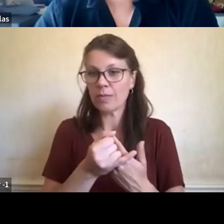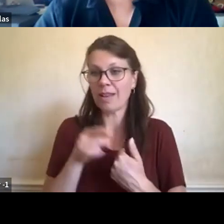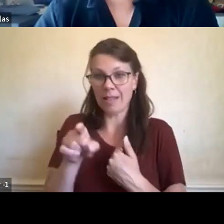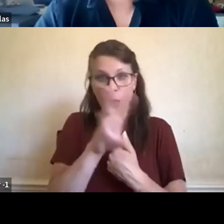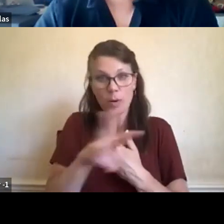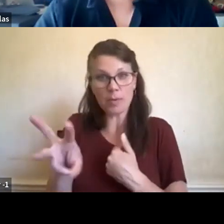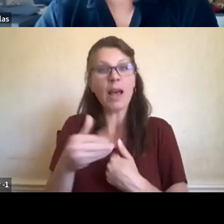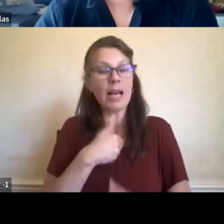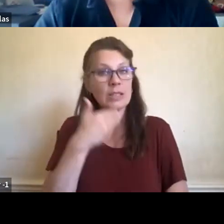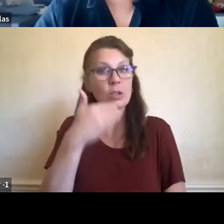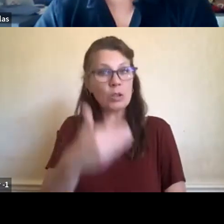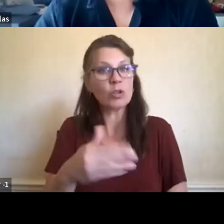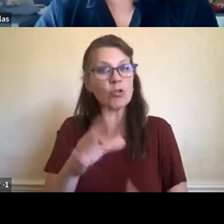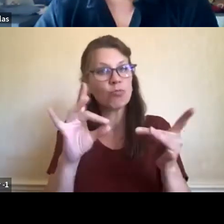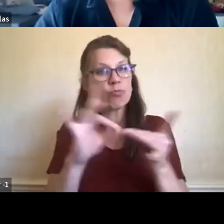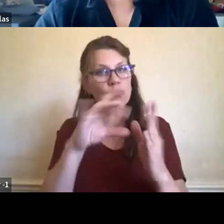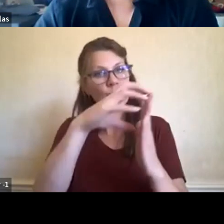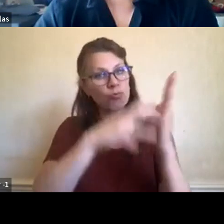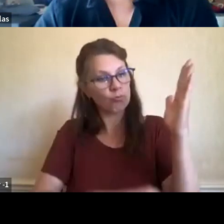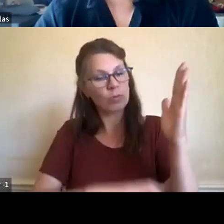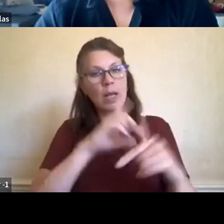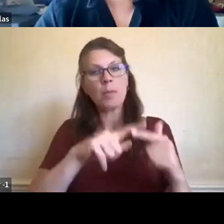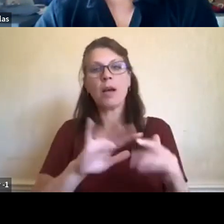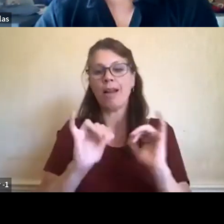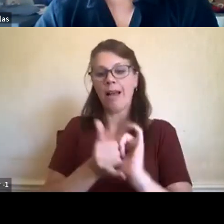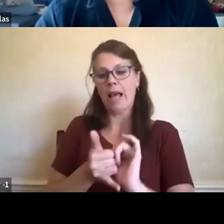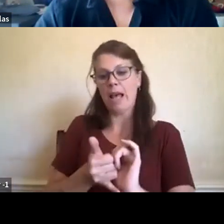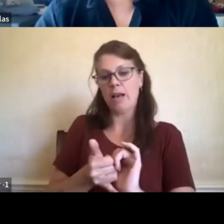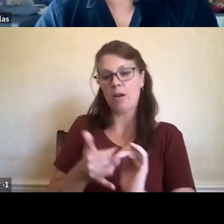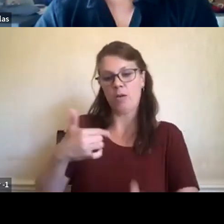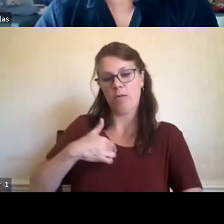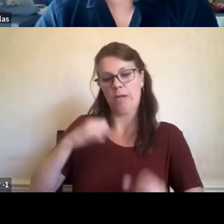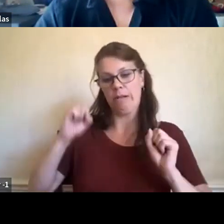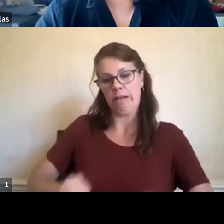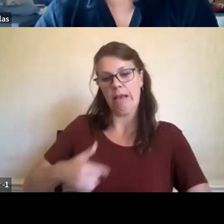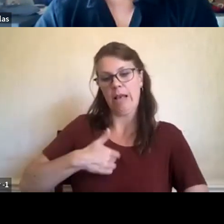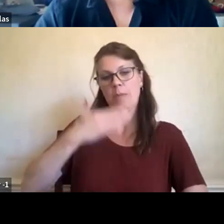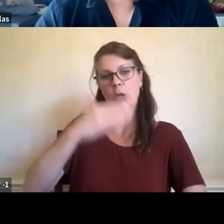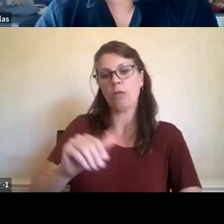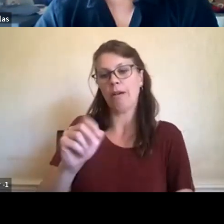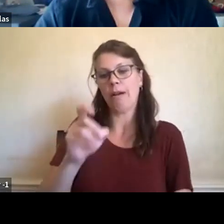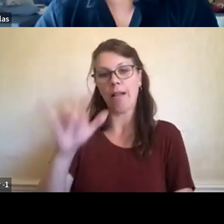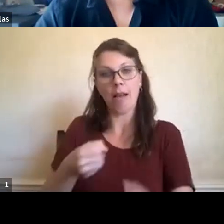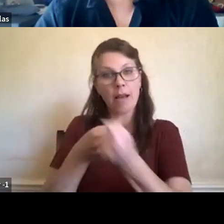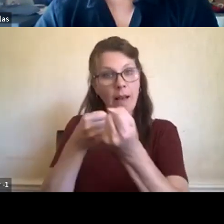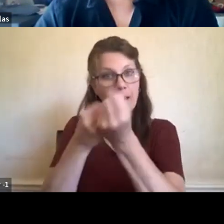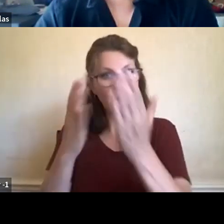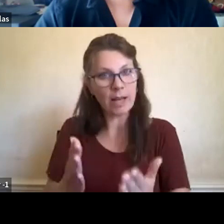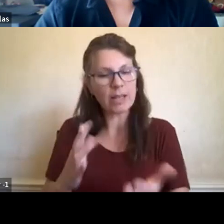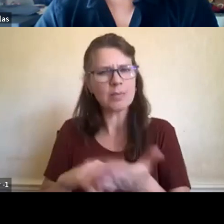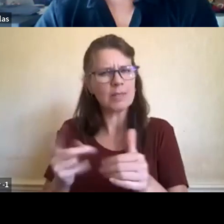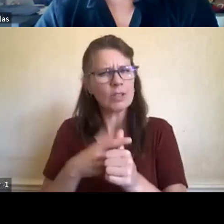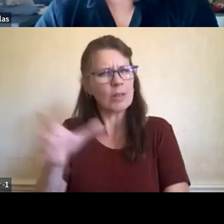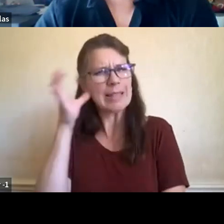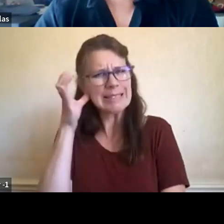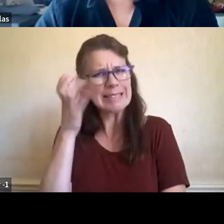how to be a good ally. Listen, you know, listen to the native people. Uh, you know, they, they